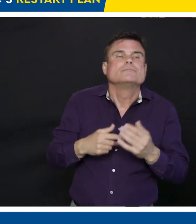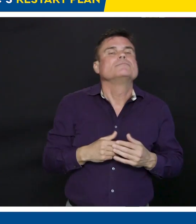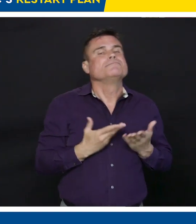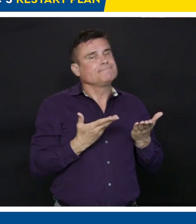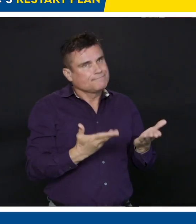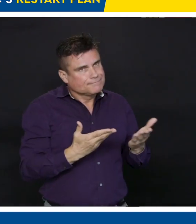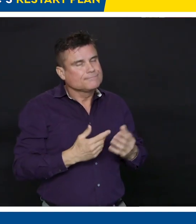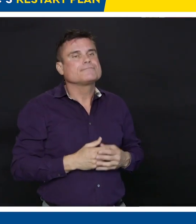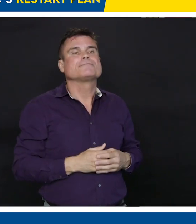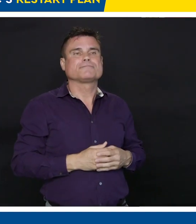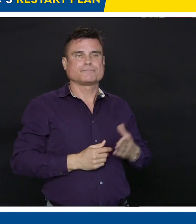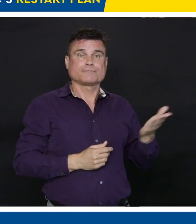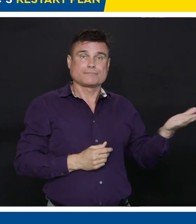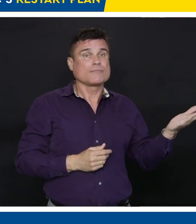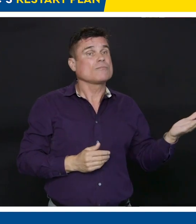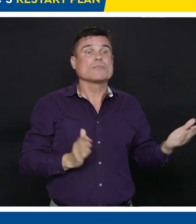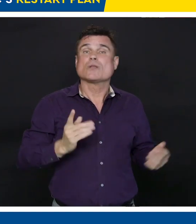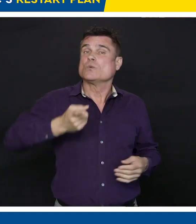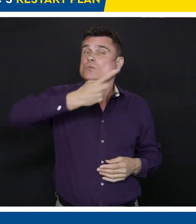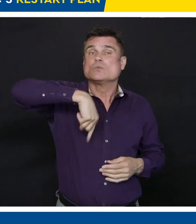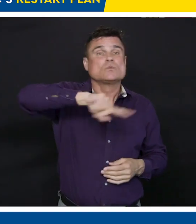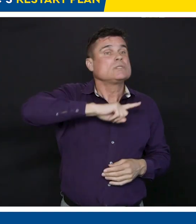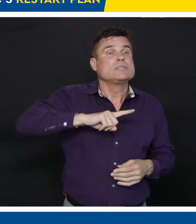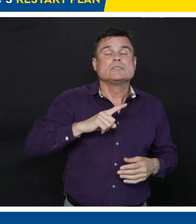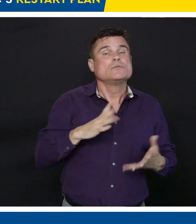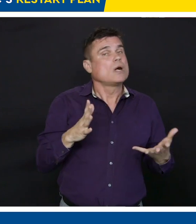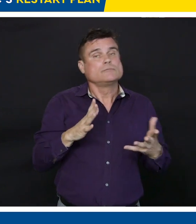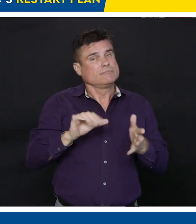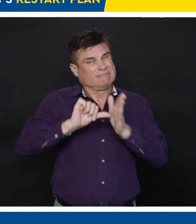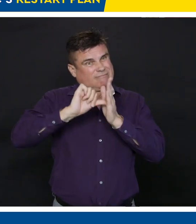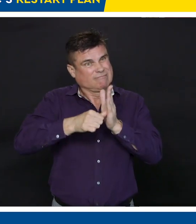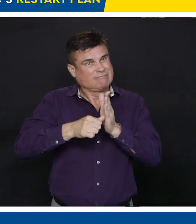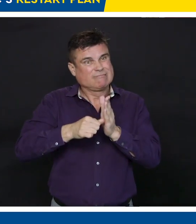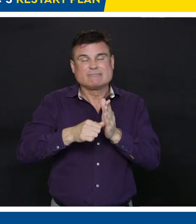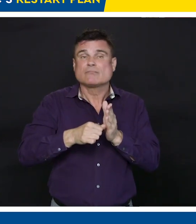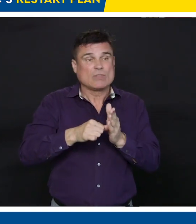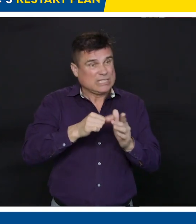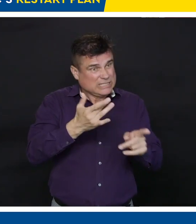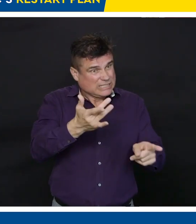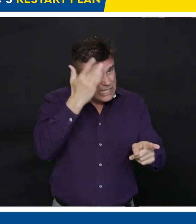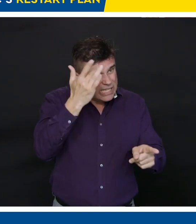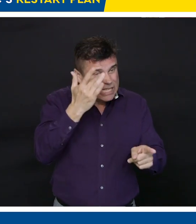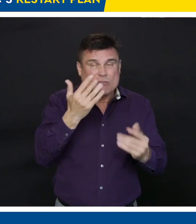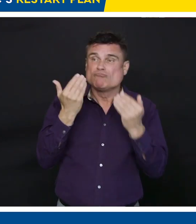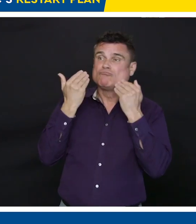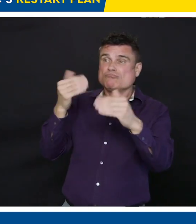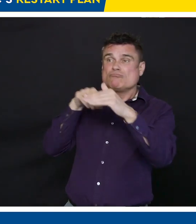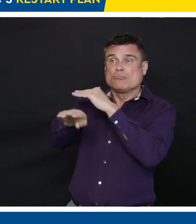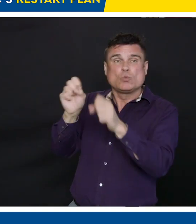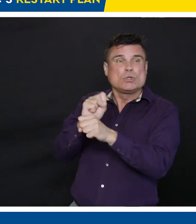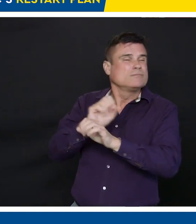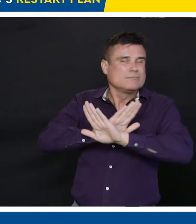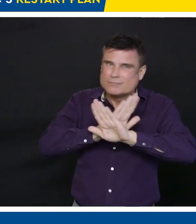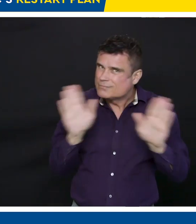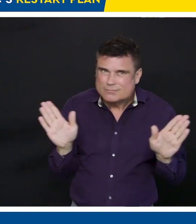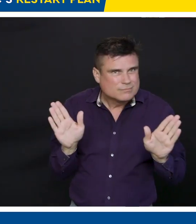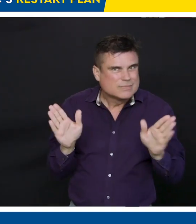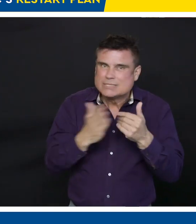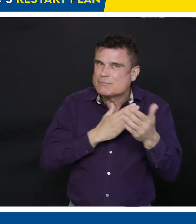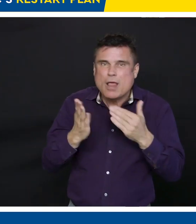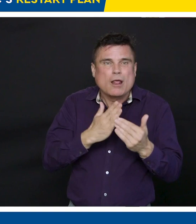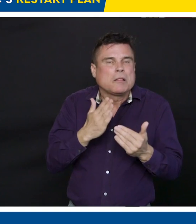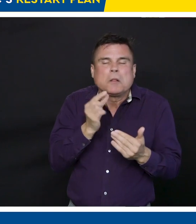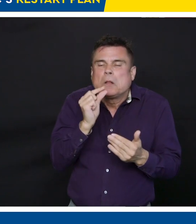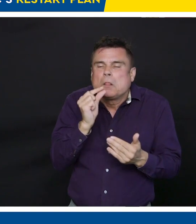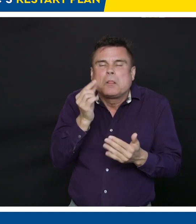ill. One of the significant outbreaks that Minister Dix and Dr. Henry spoke about in the poultry sector was a result of people